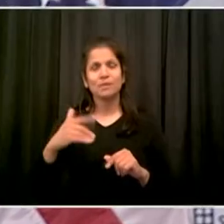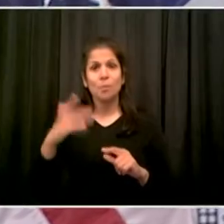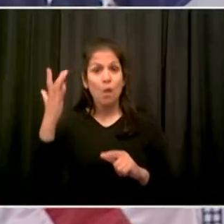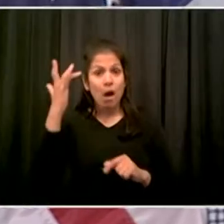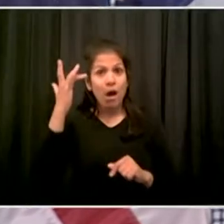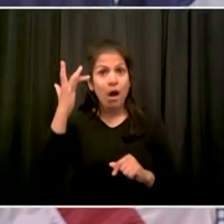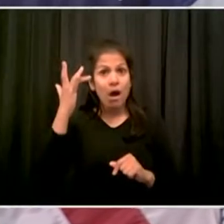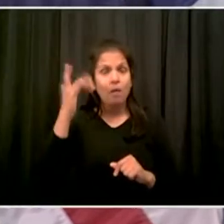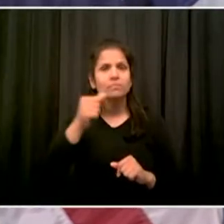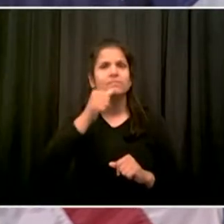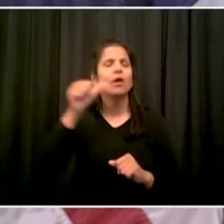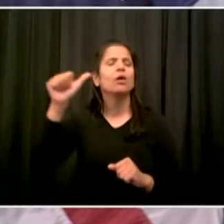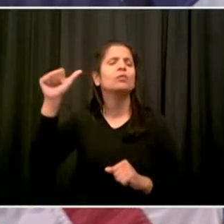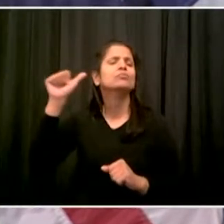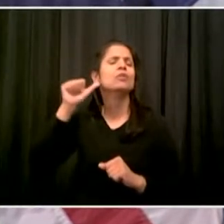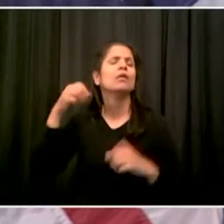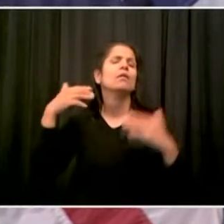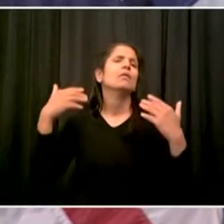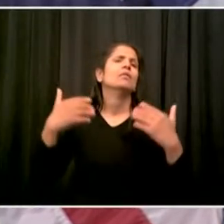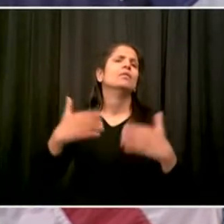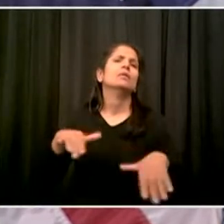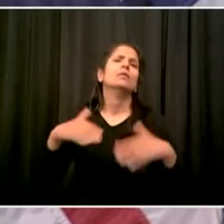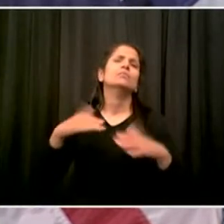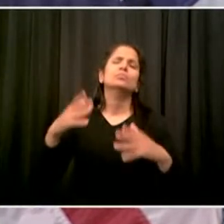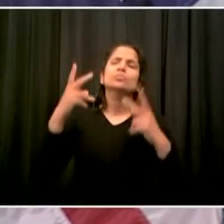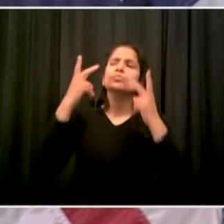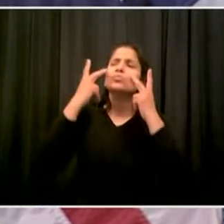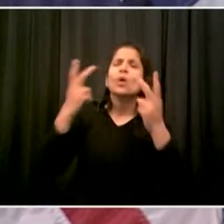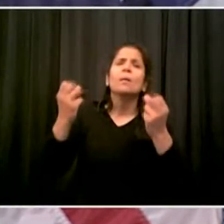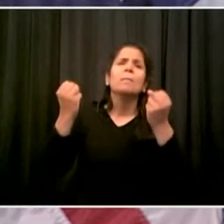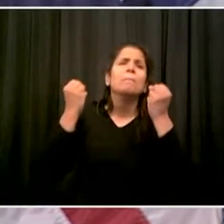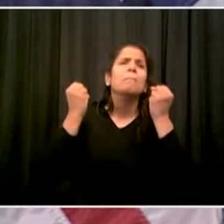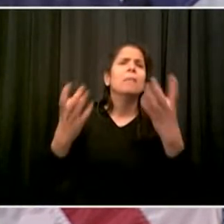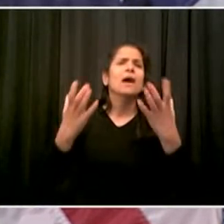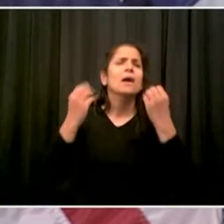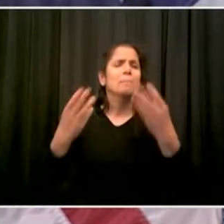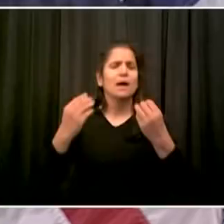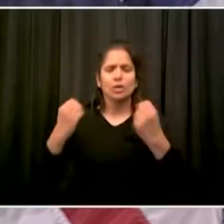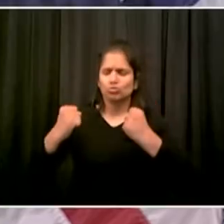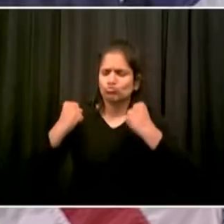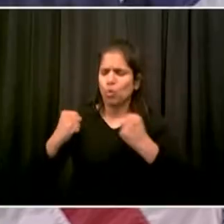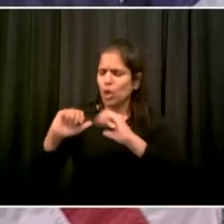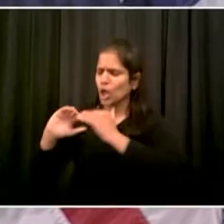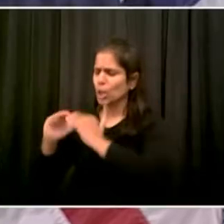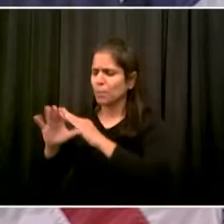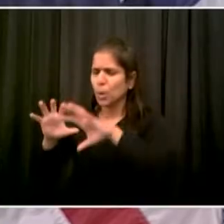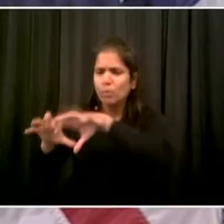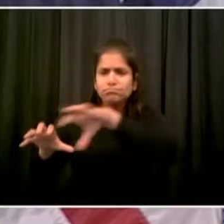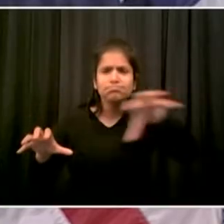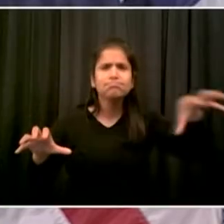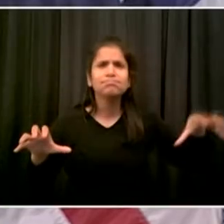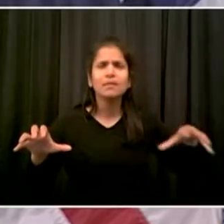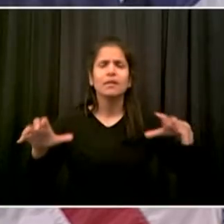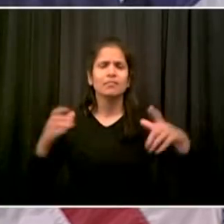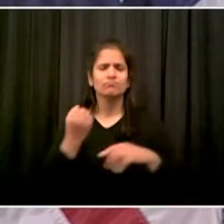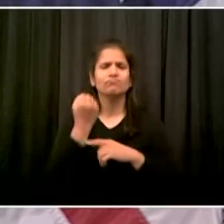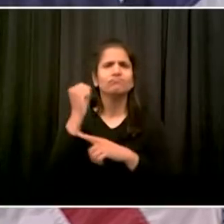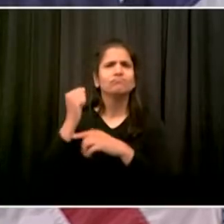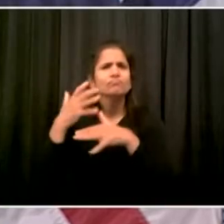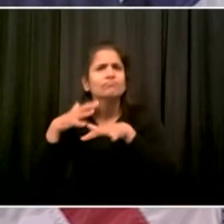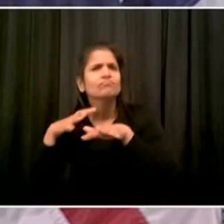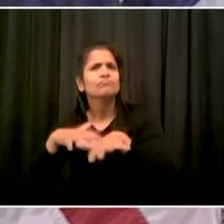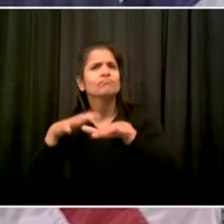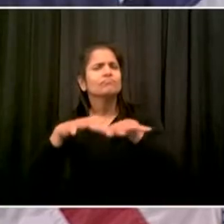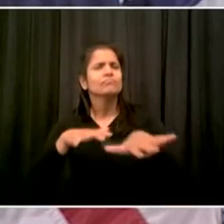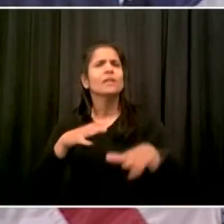A peaceful protest all over New York City. People speaking up, calling for change, calling for a different